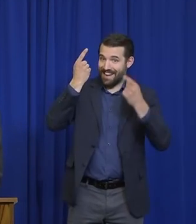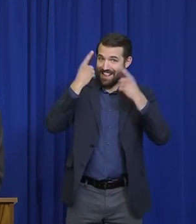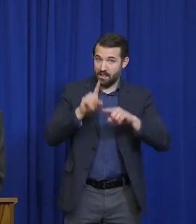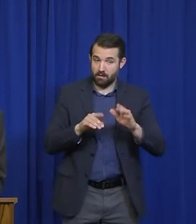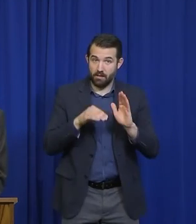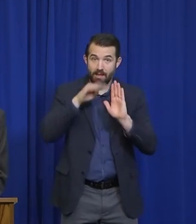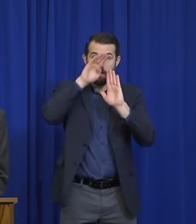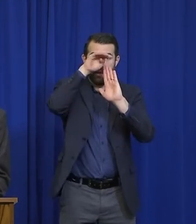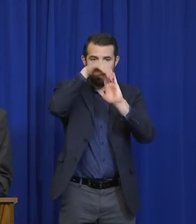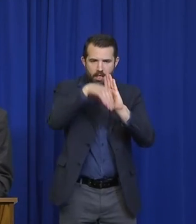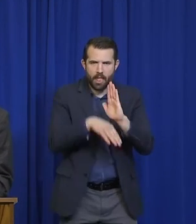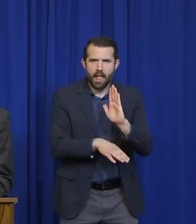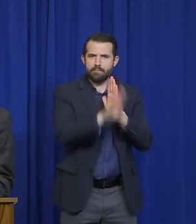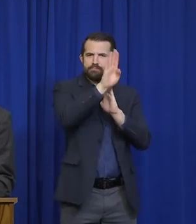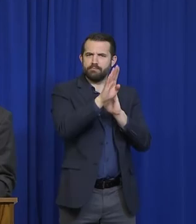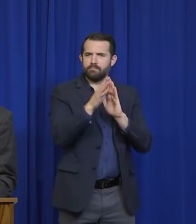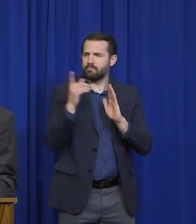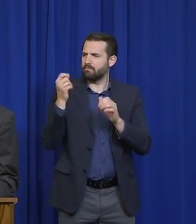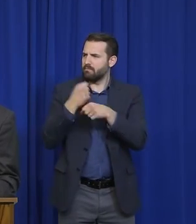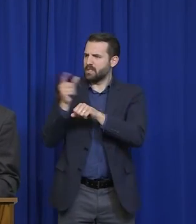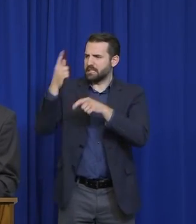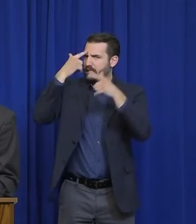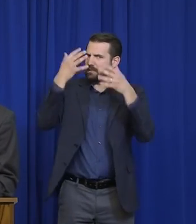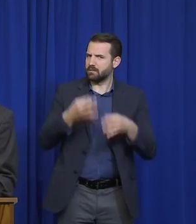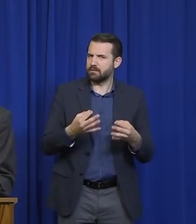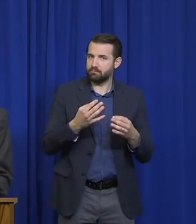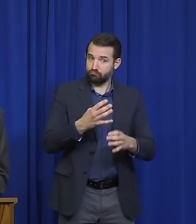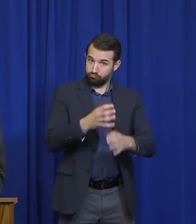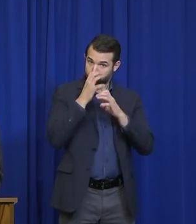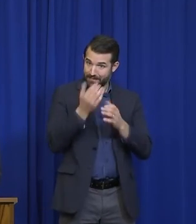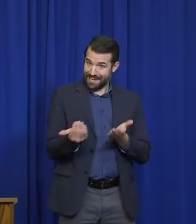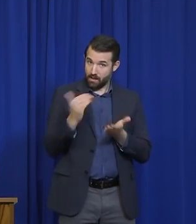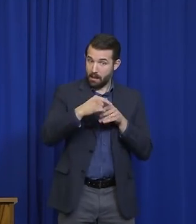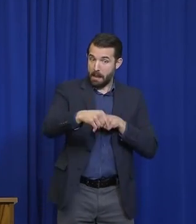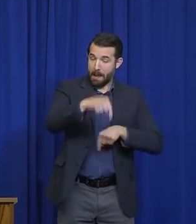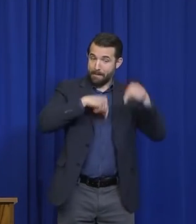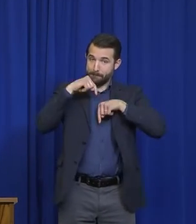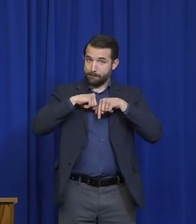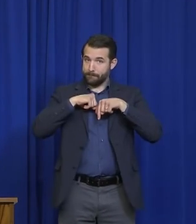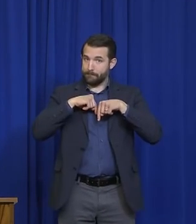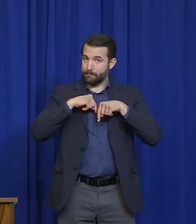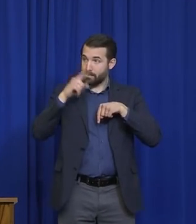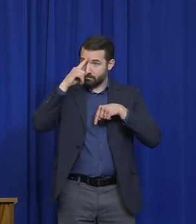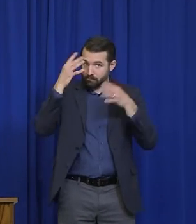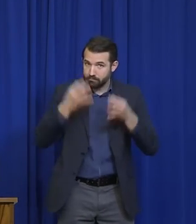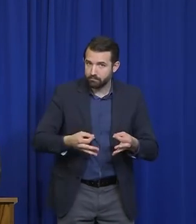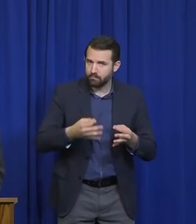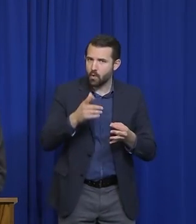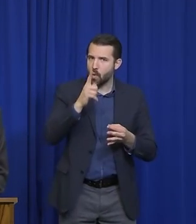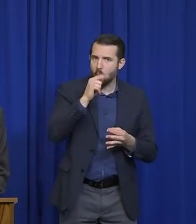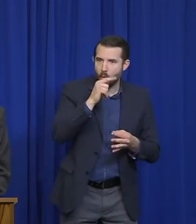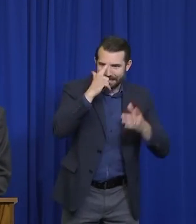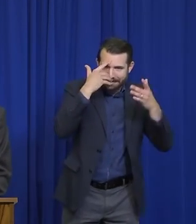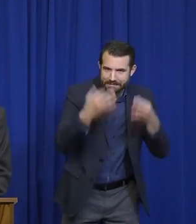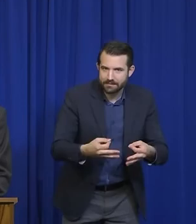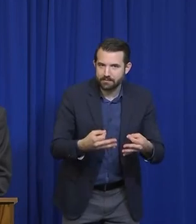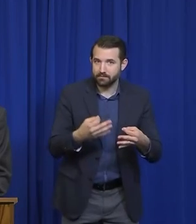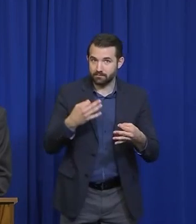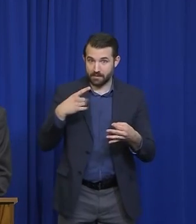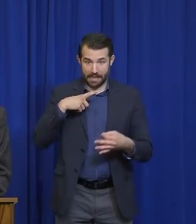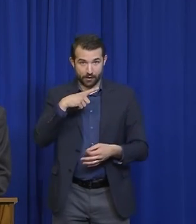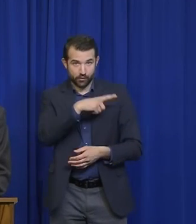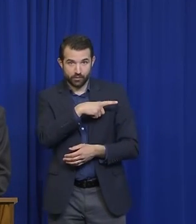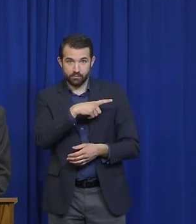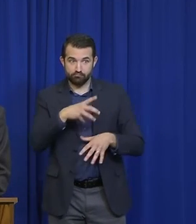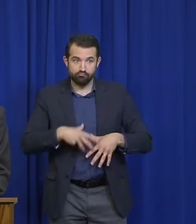week-by-week determination, day-to-day, as time goes on? And does your administration make the determination, or does the legislature eventually take over?